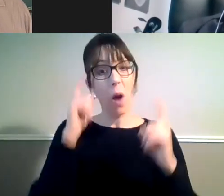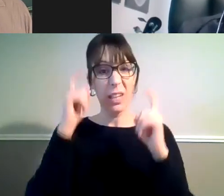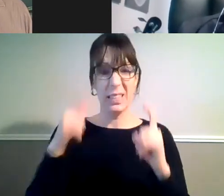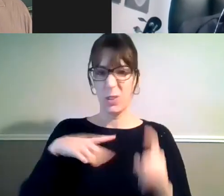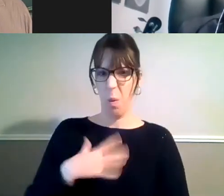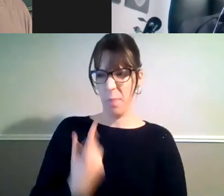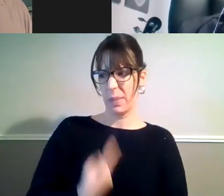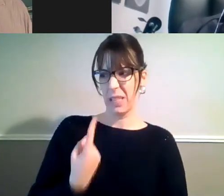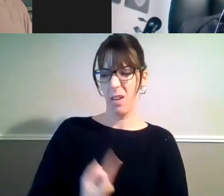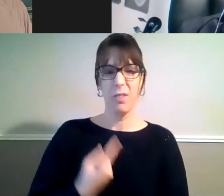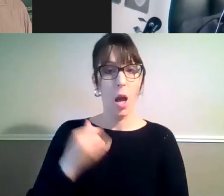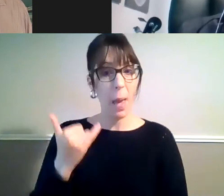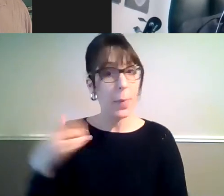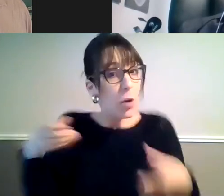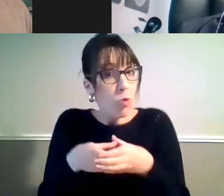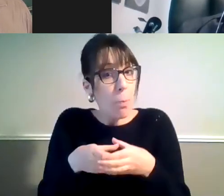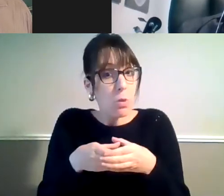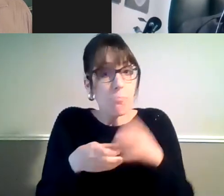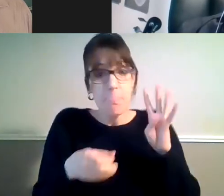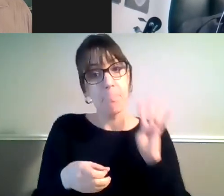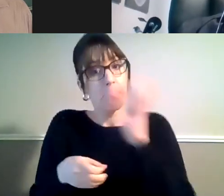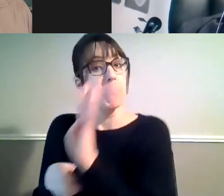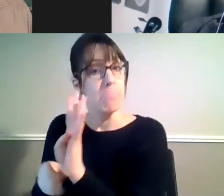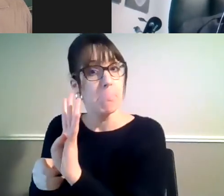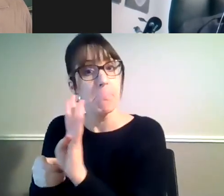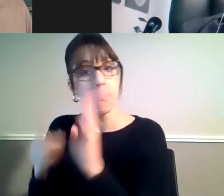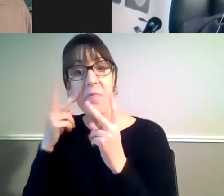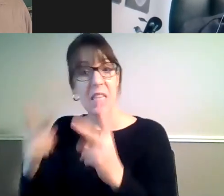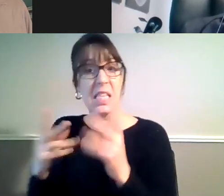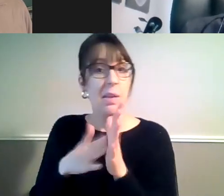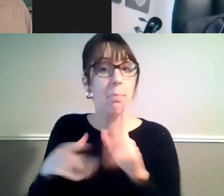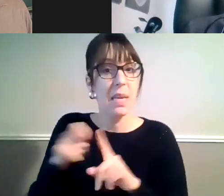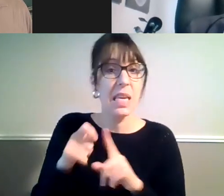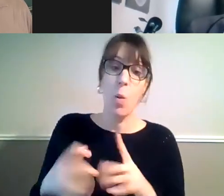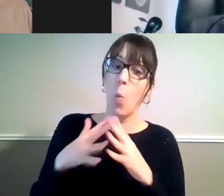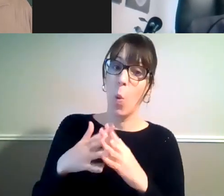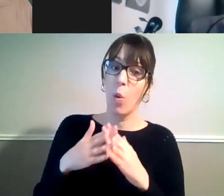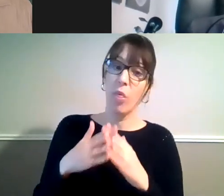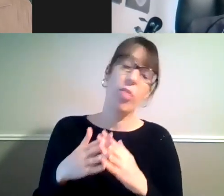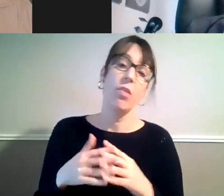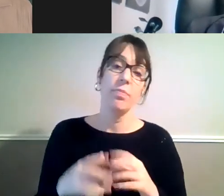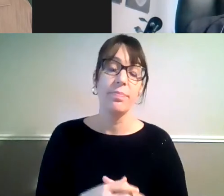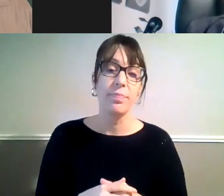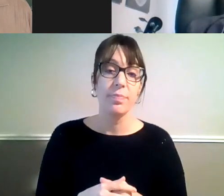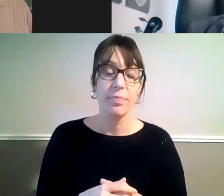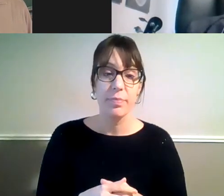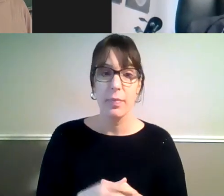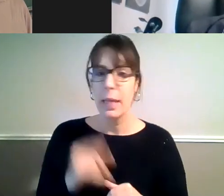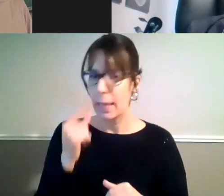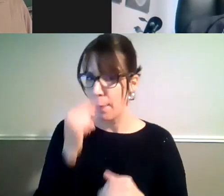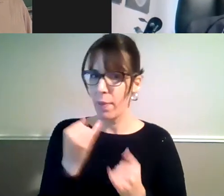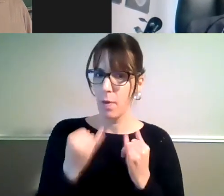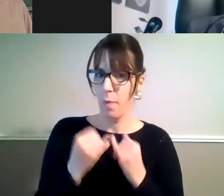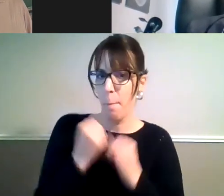or three of you get together and have a delegation to go and meet with your MP because that can be a really powerful way to